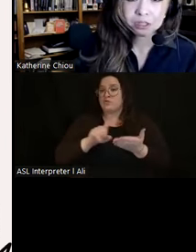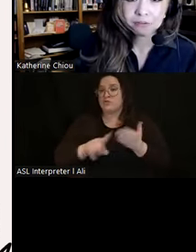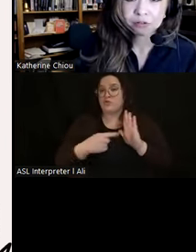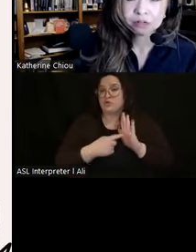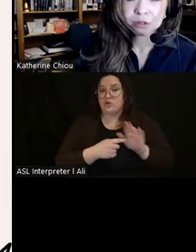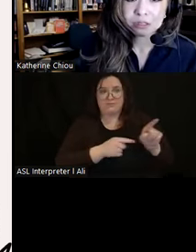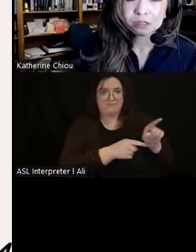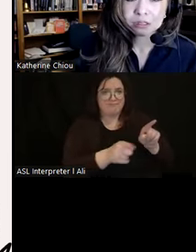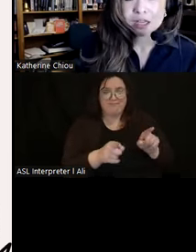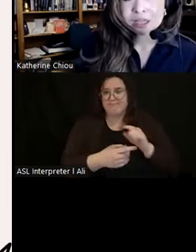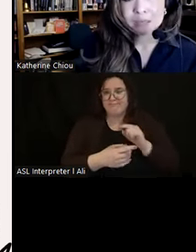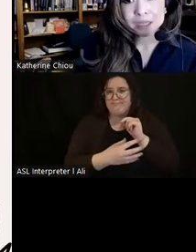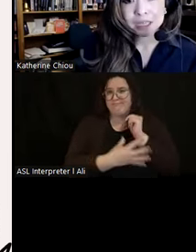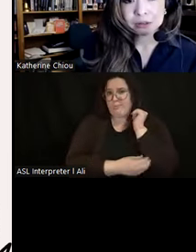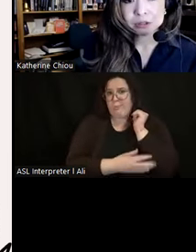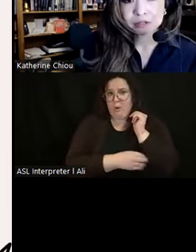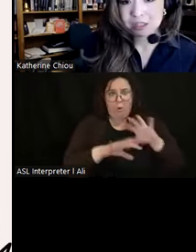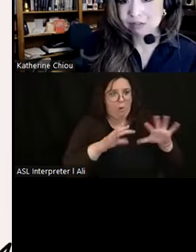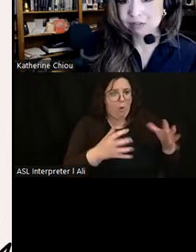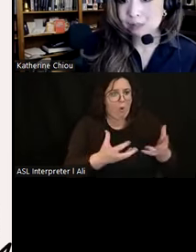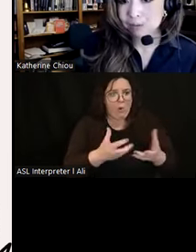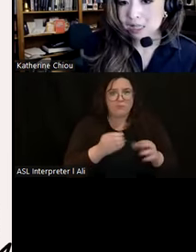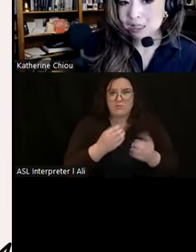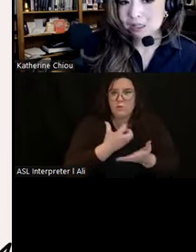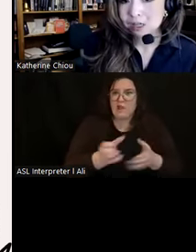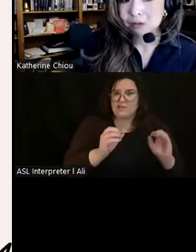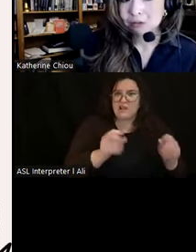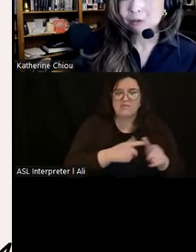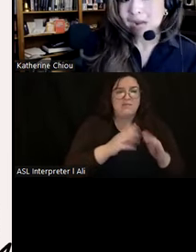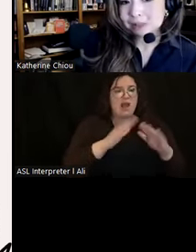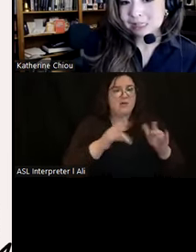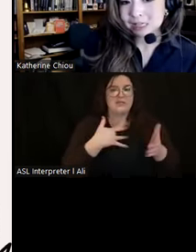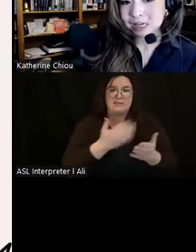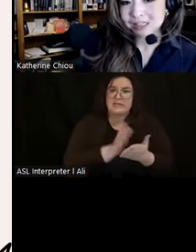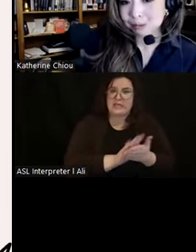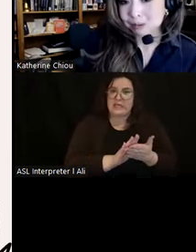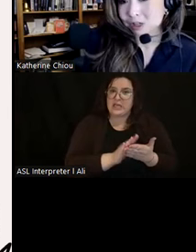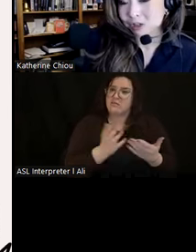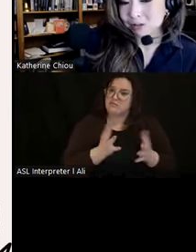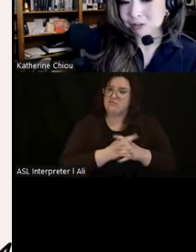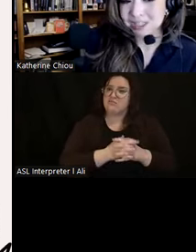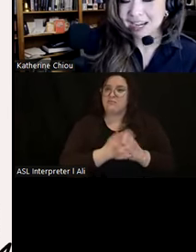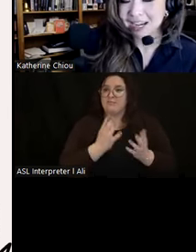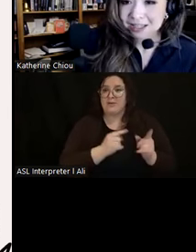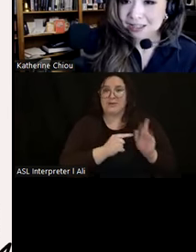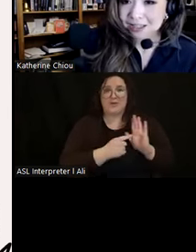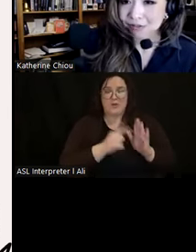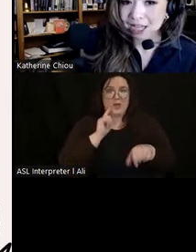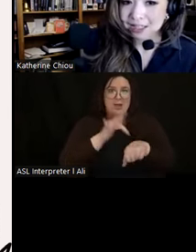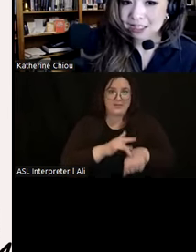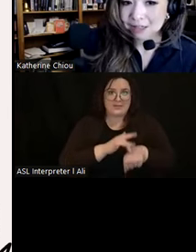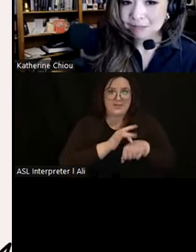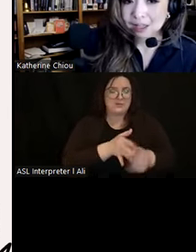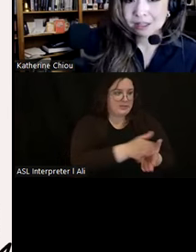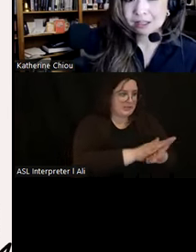misusing food resources, keeping the household relatively spotless, which perhaps indicates an obsession with tidiness and frugality.